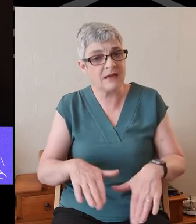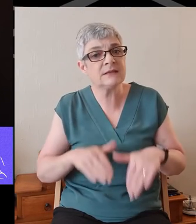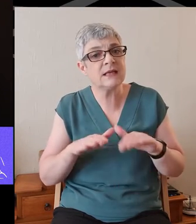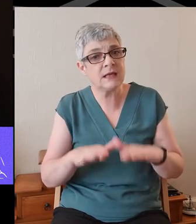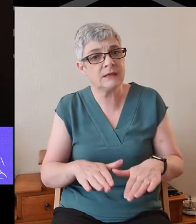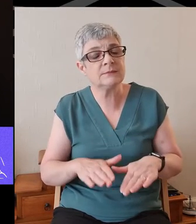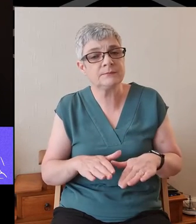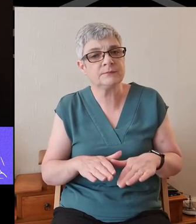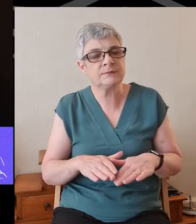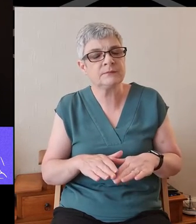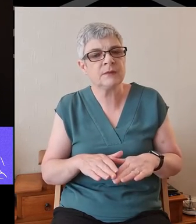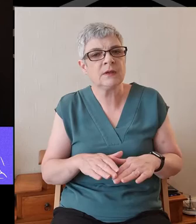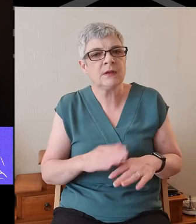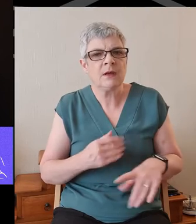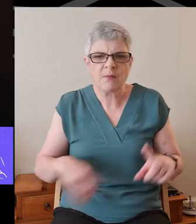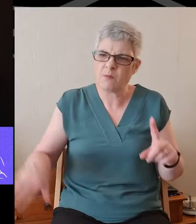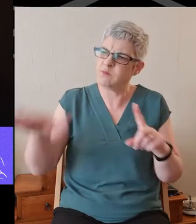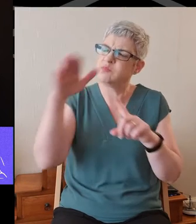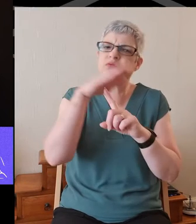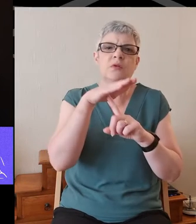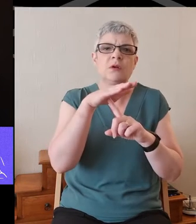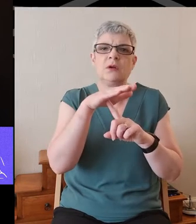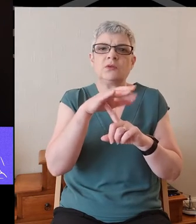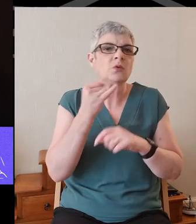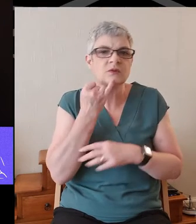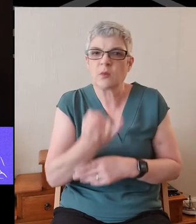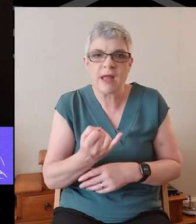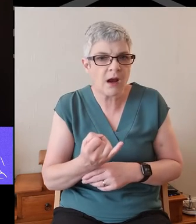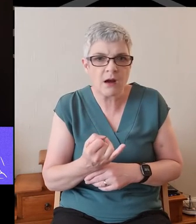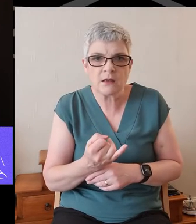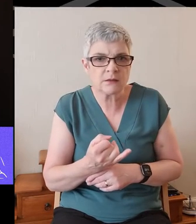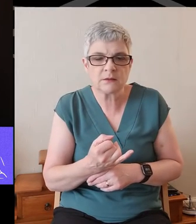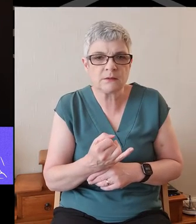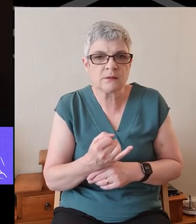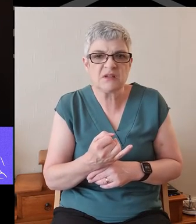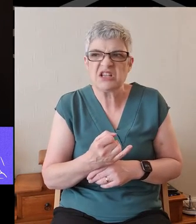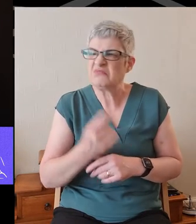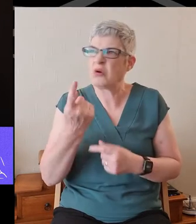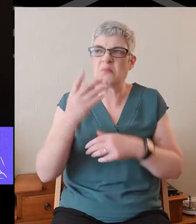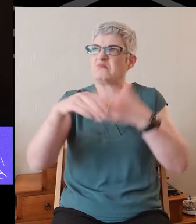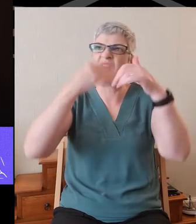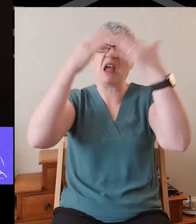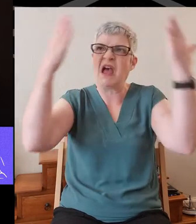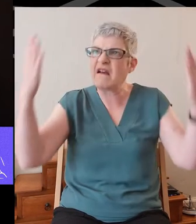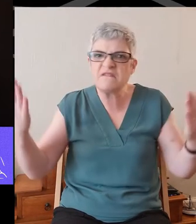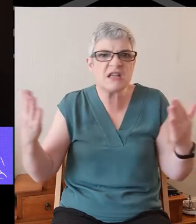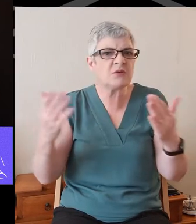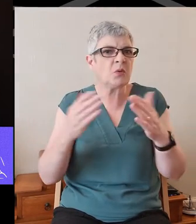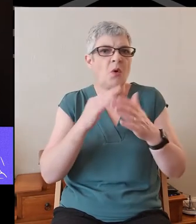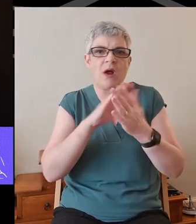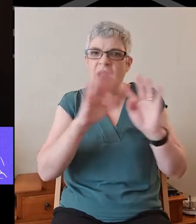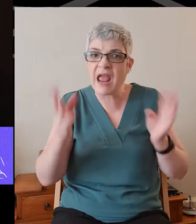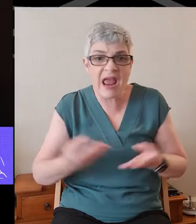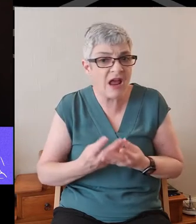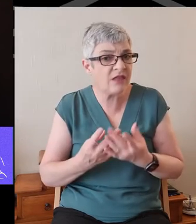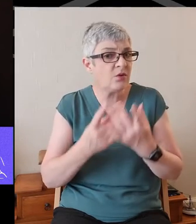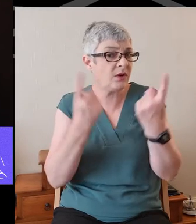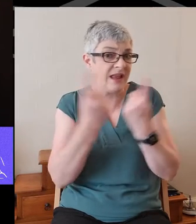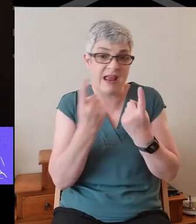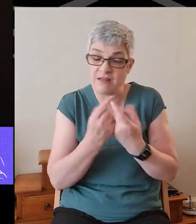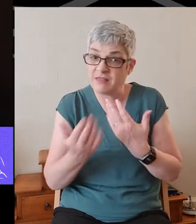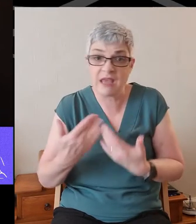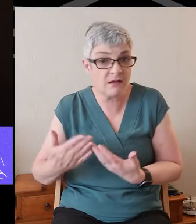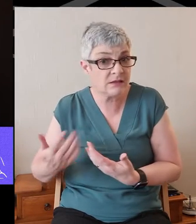Above all, my brothers and sisters, do not swear, not by heaven or by earth or by anything else.